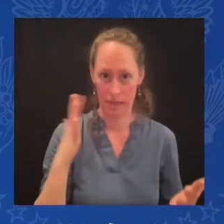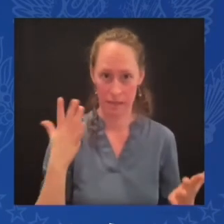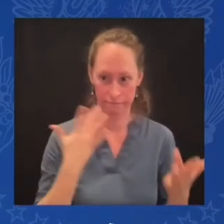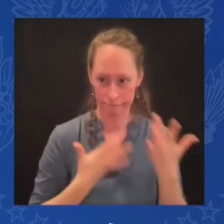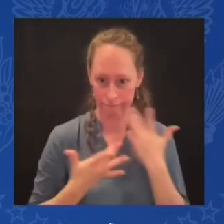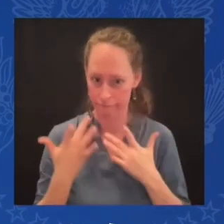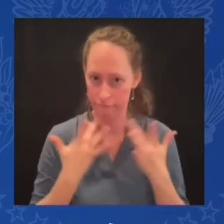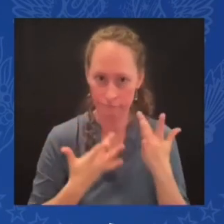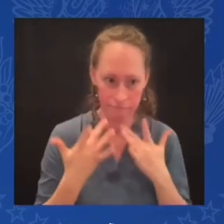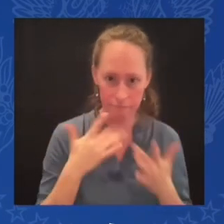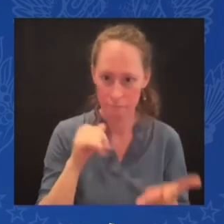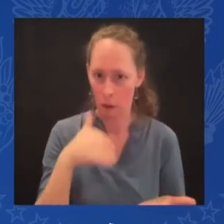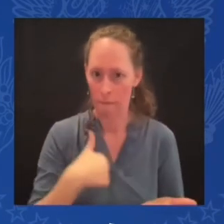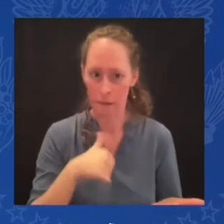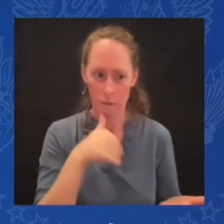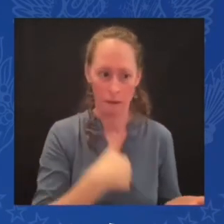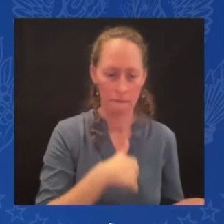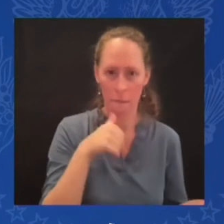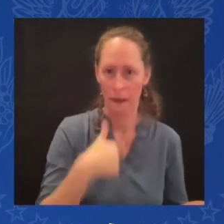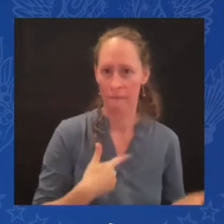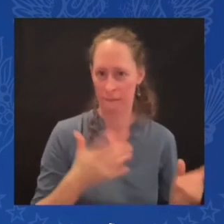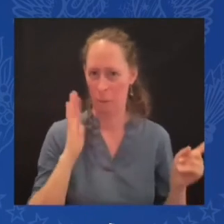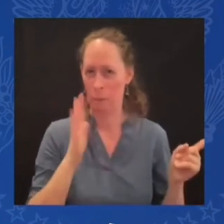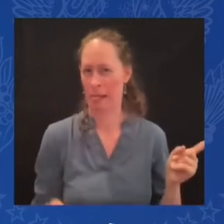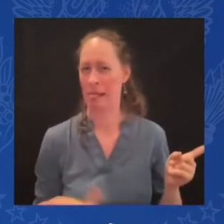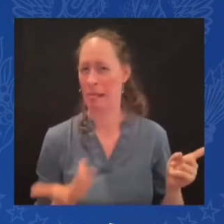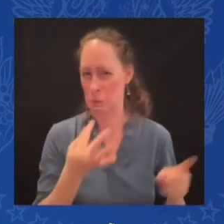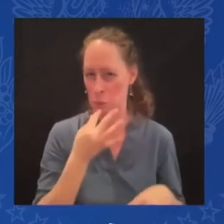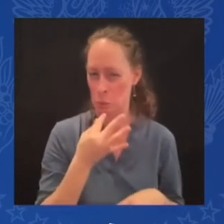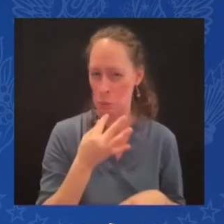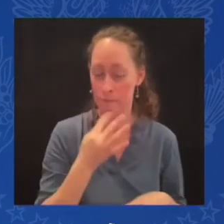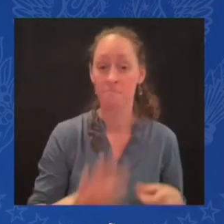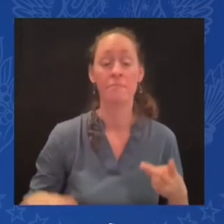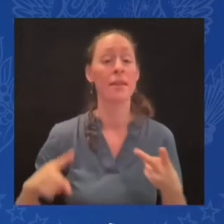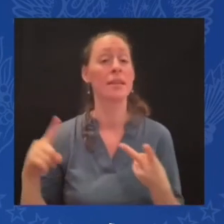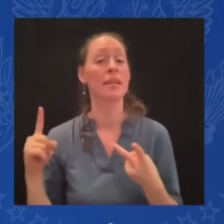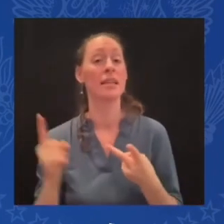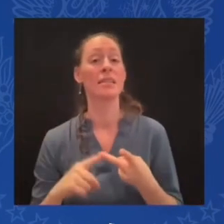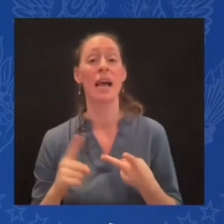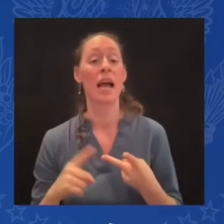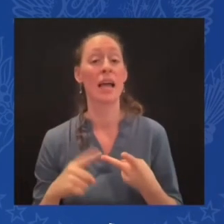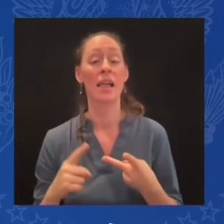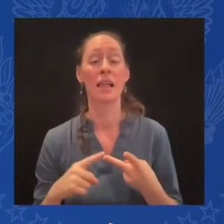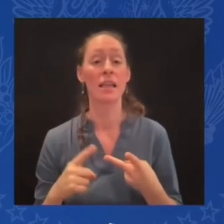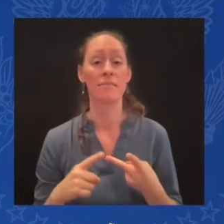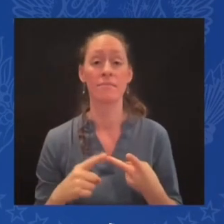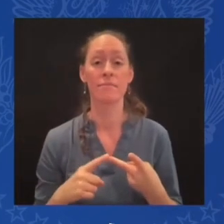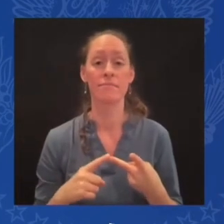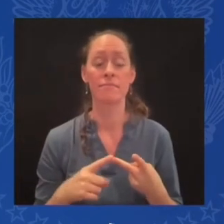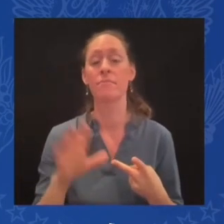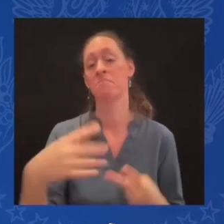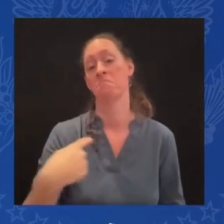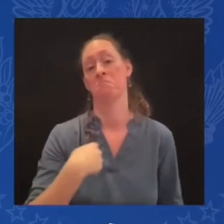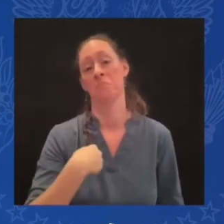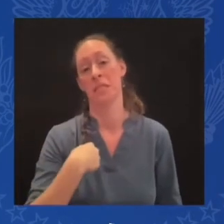I think that there is going to be a circumstance where eventually